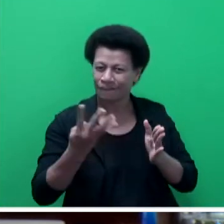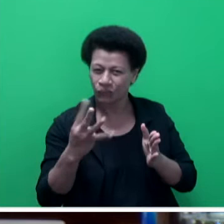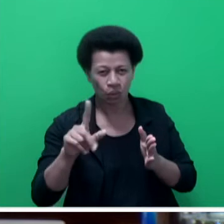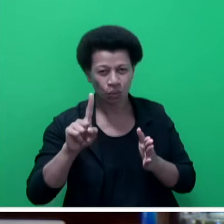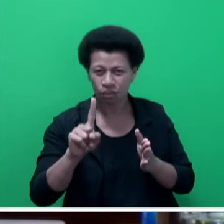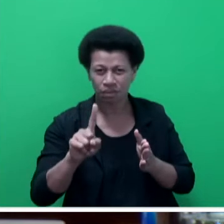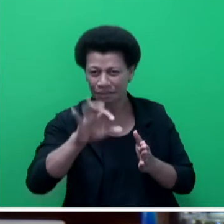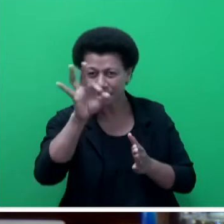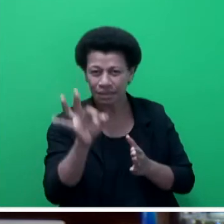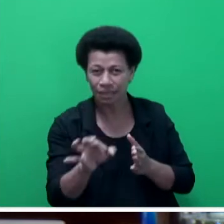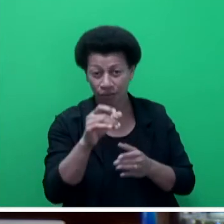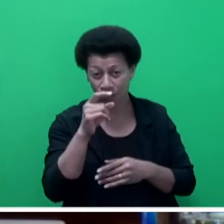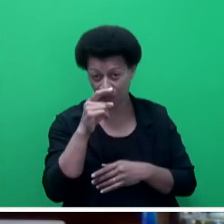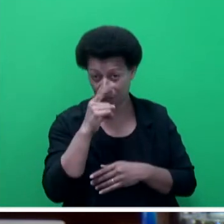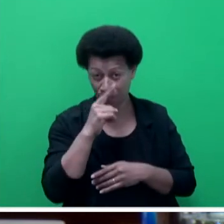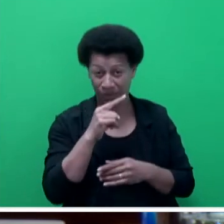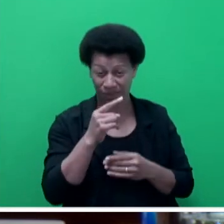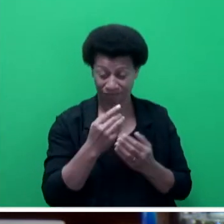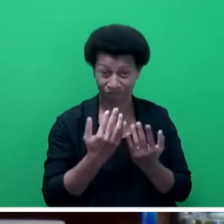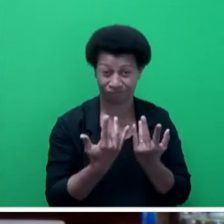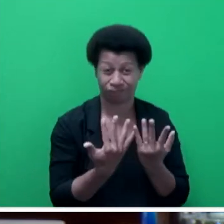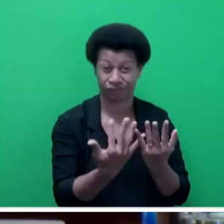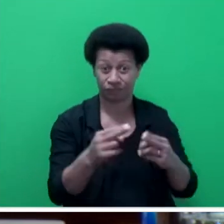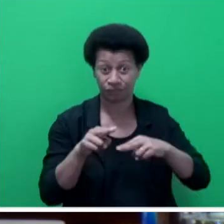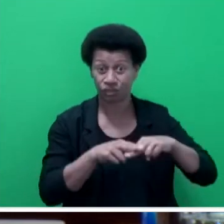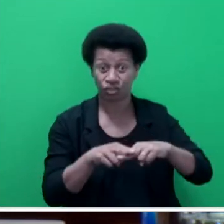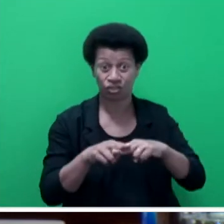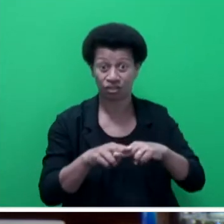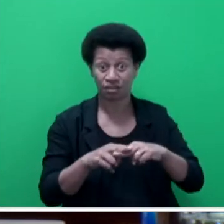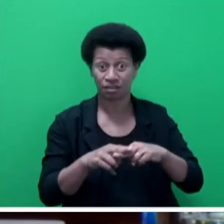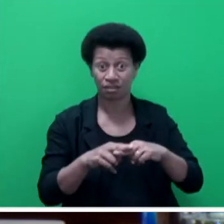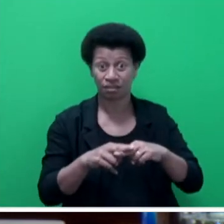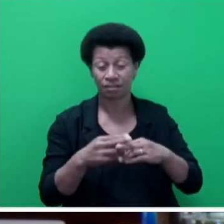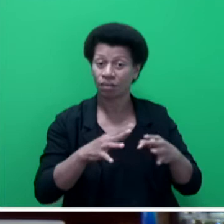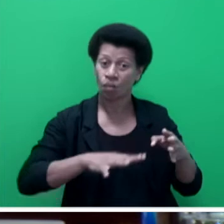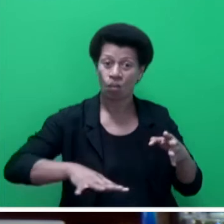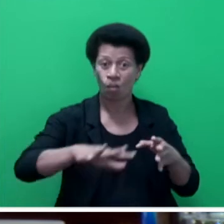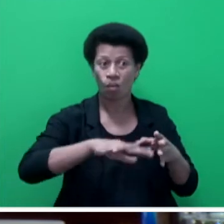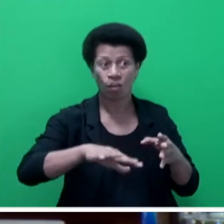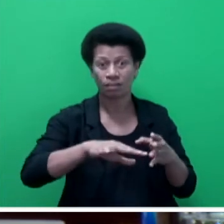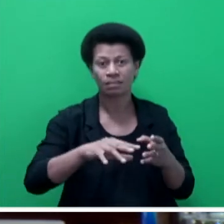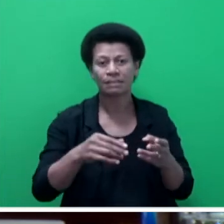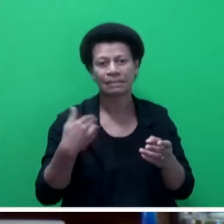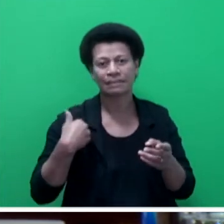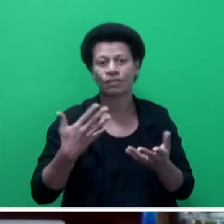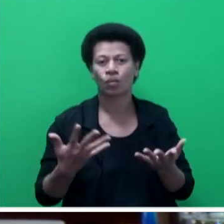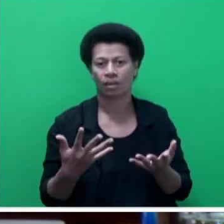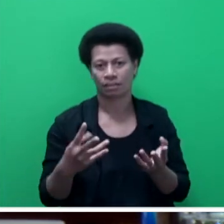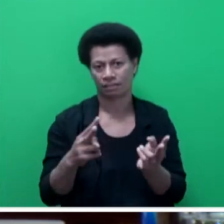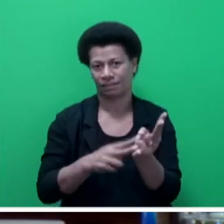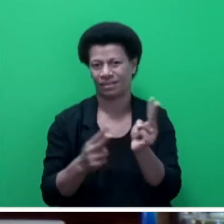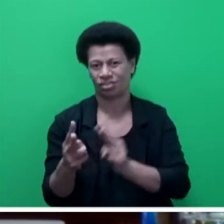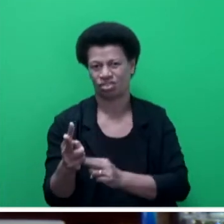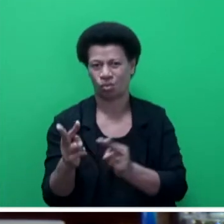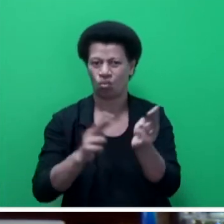Fiji's population or 390,635 Fijians reside in rural areas. Mr Speaker,